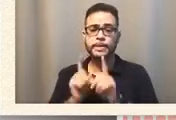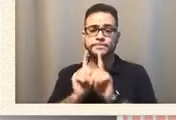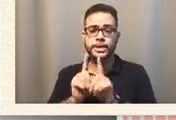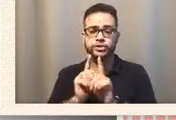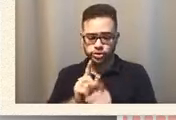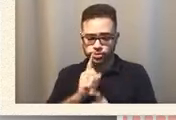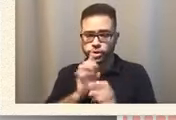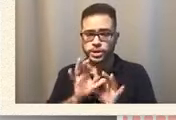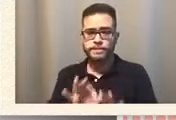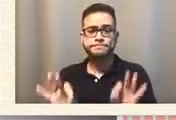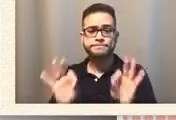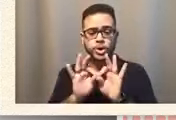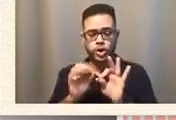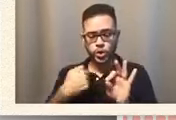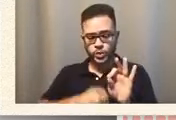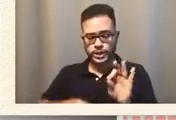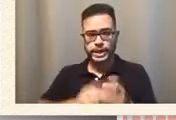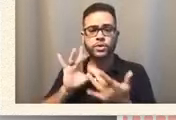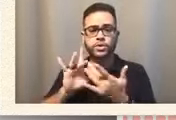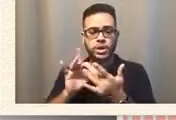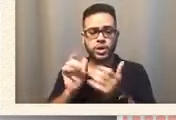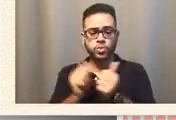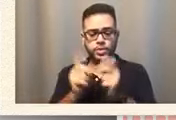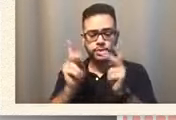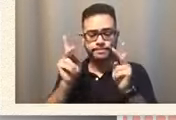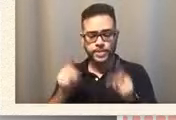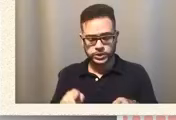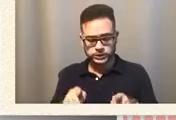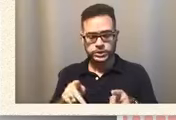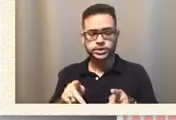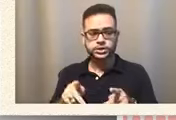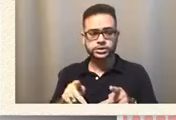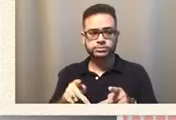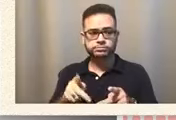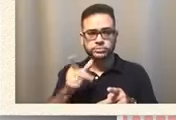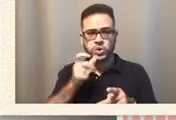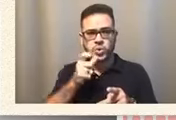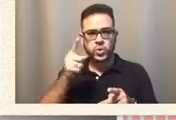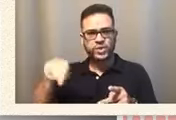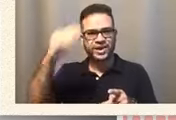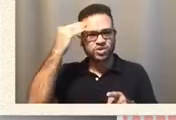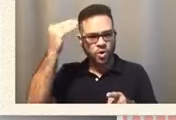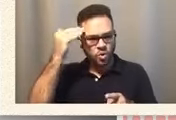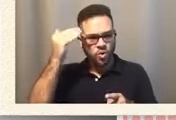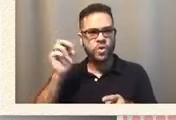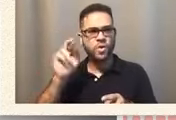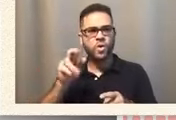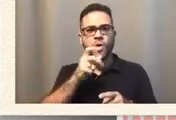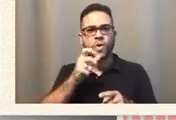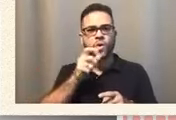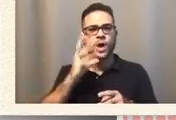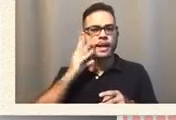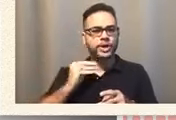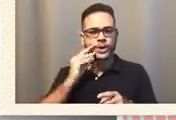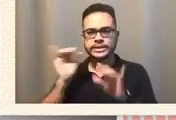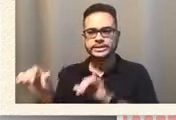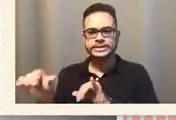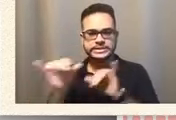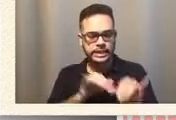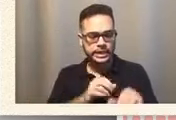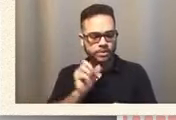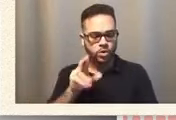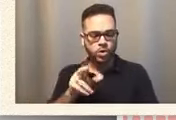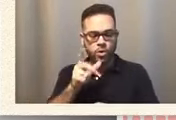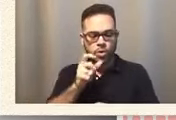we can reach out to someone who, who knows better, or who is going through the same thing, or who isn't even going through the same thing. Because you'll be